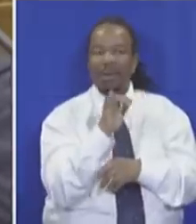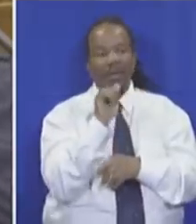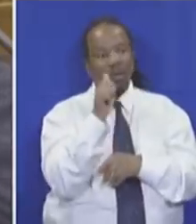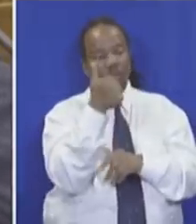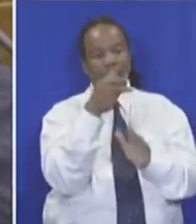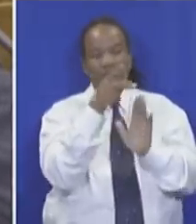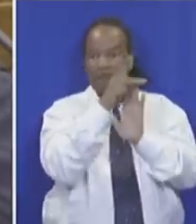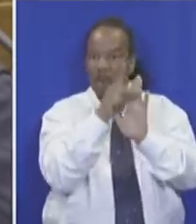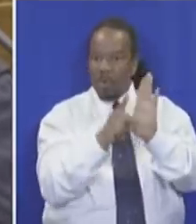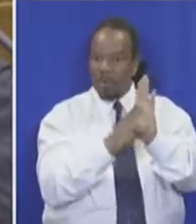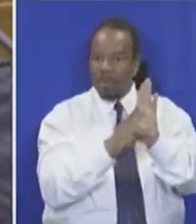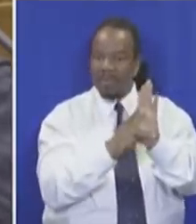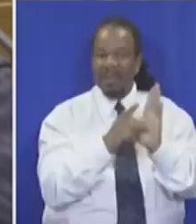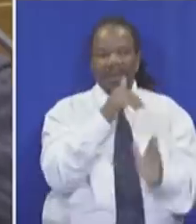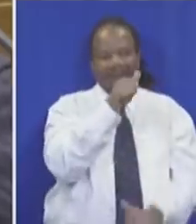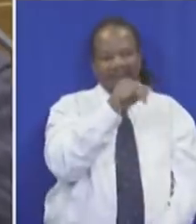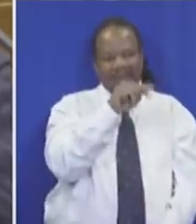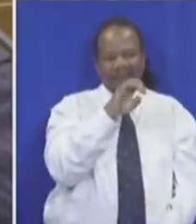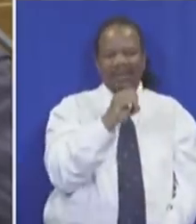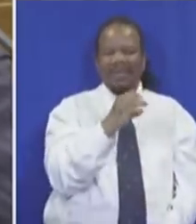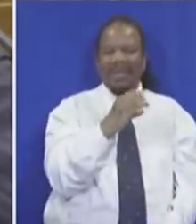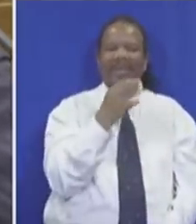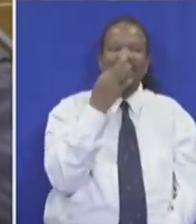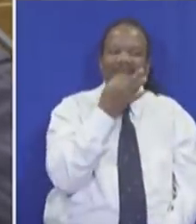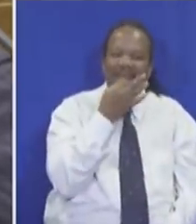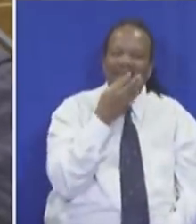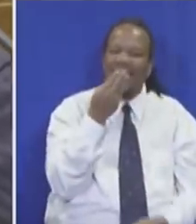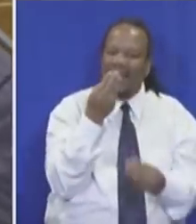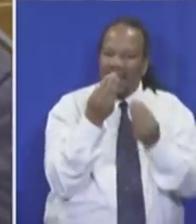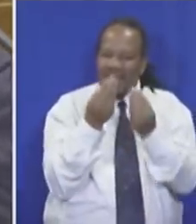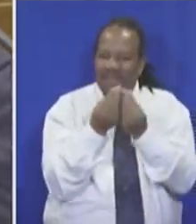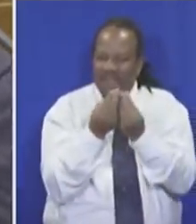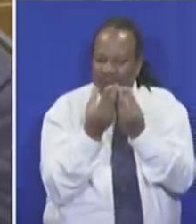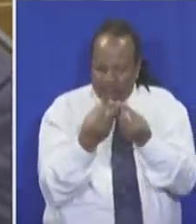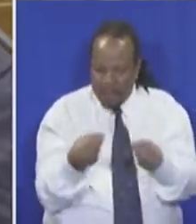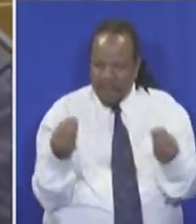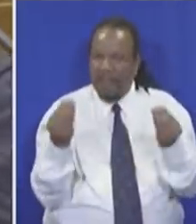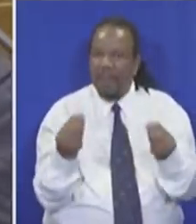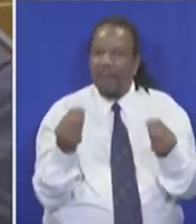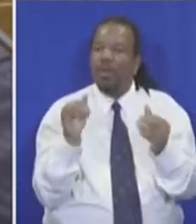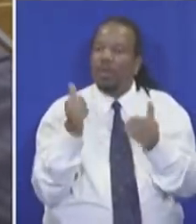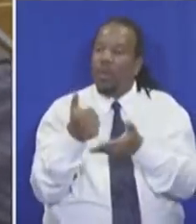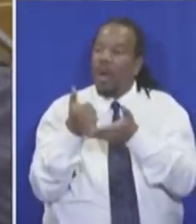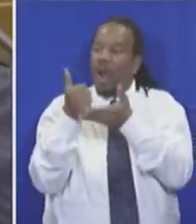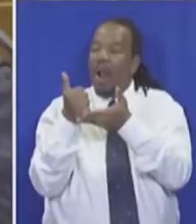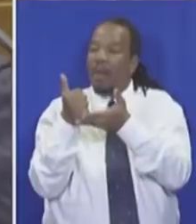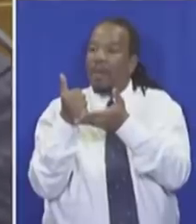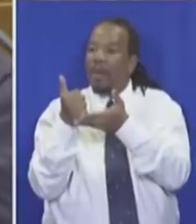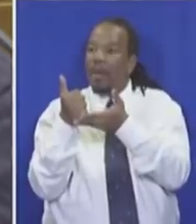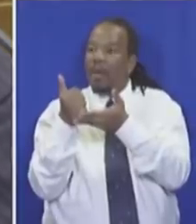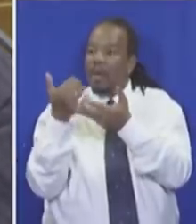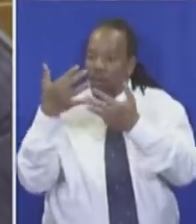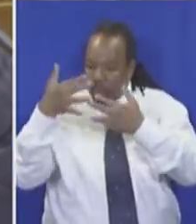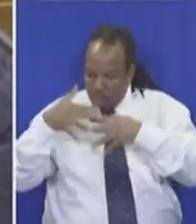ANC says, let us deal with things to help unite the people of this country.